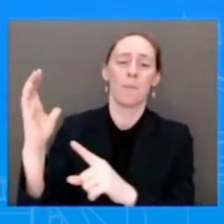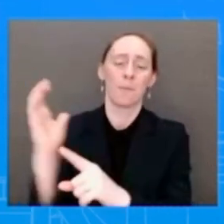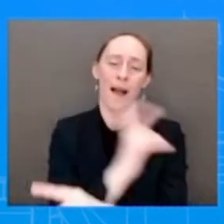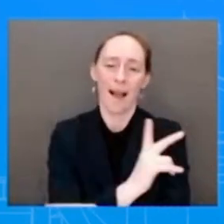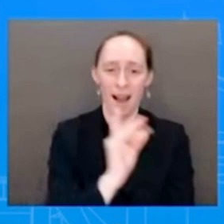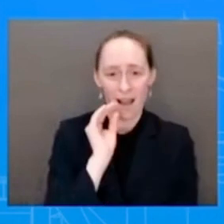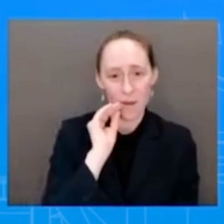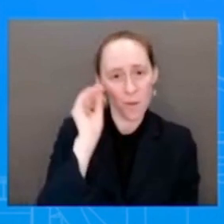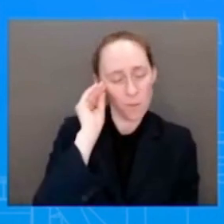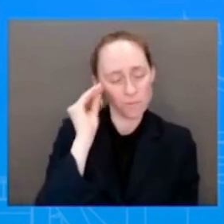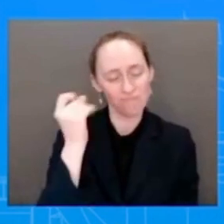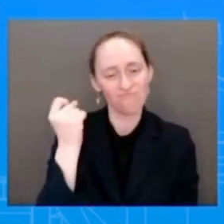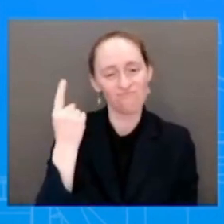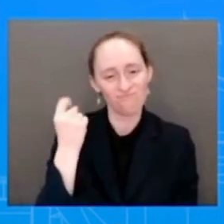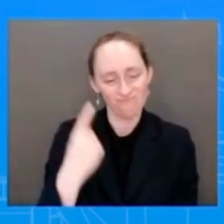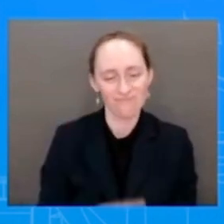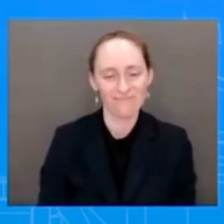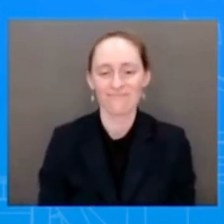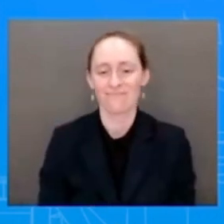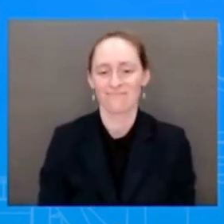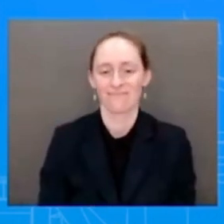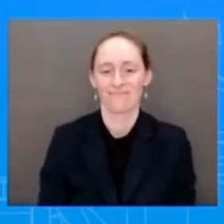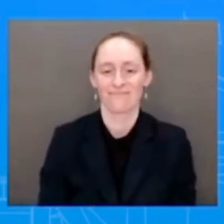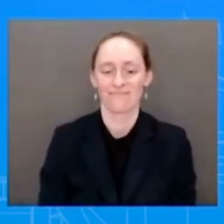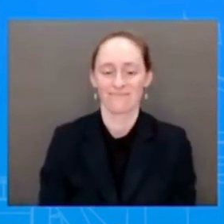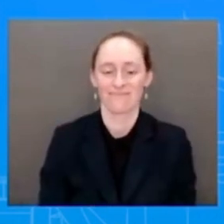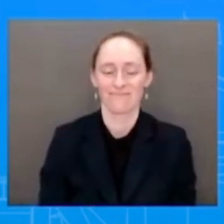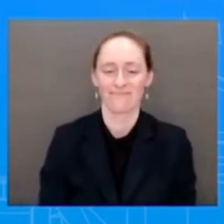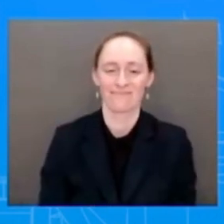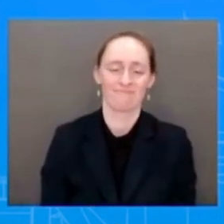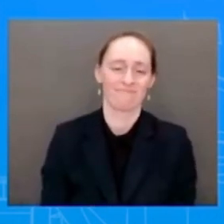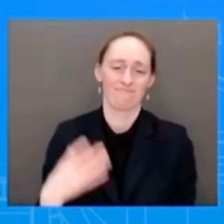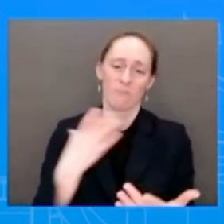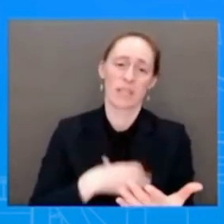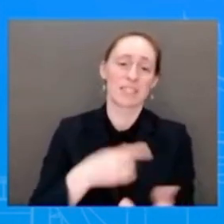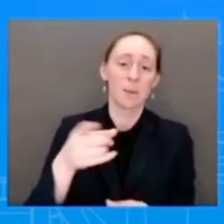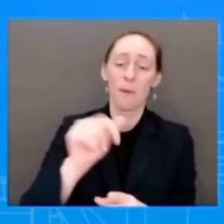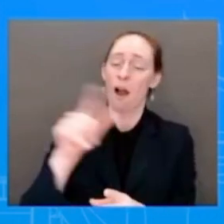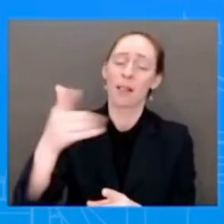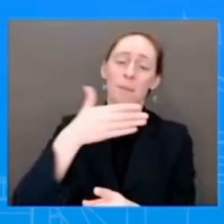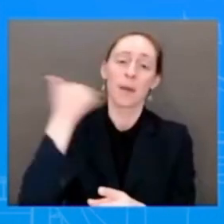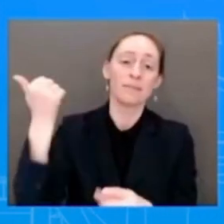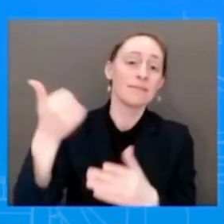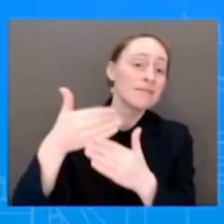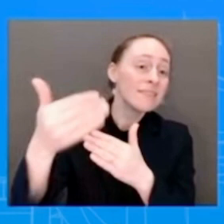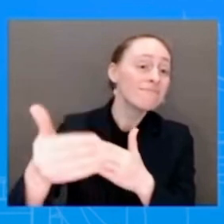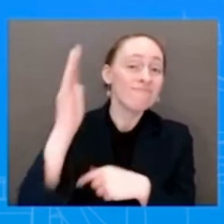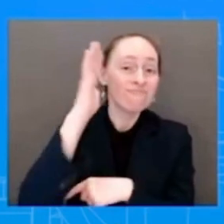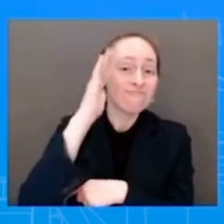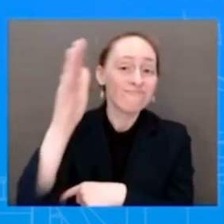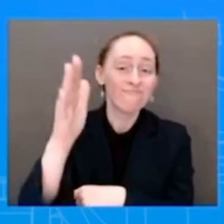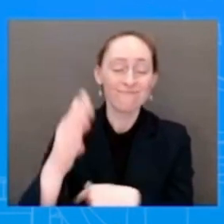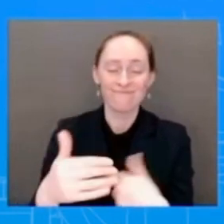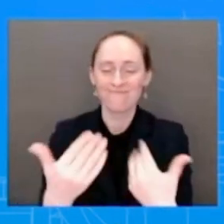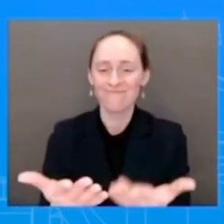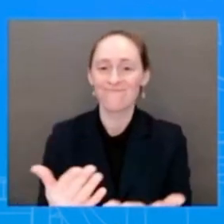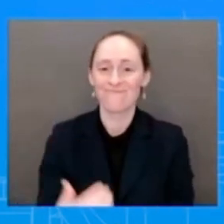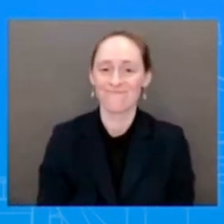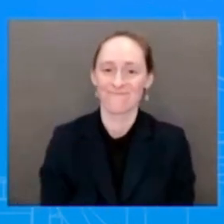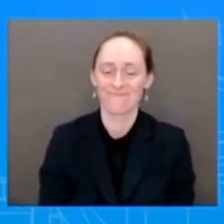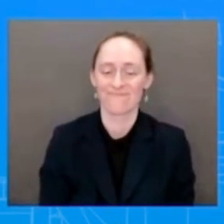the absolute best in his next chapter. With that, Colleen. Thank you. On the Philippines,